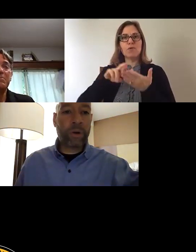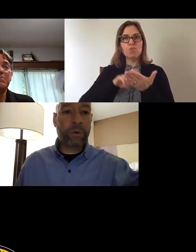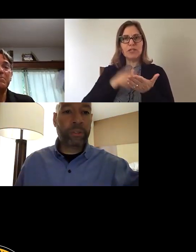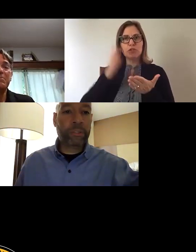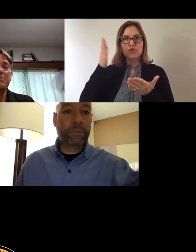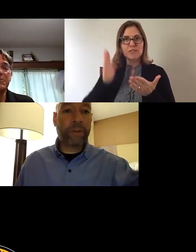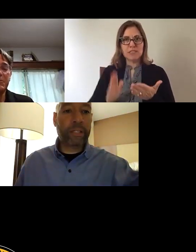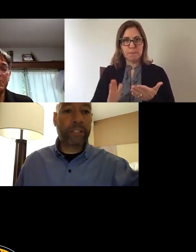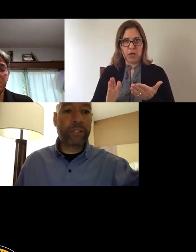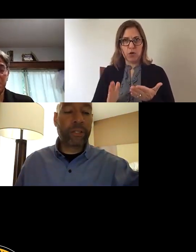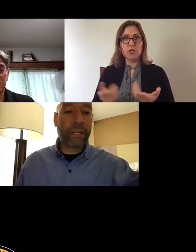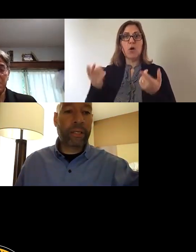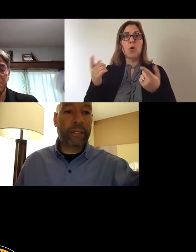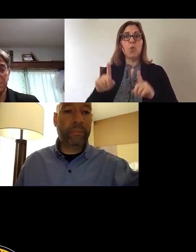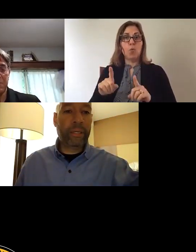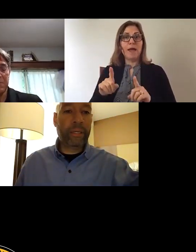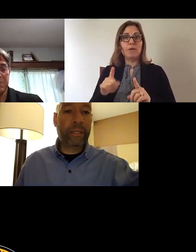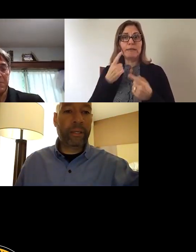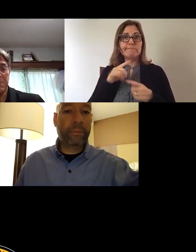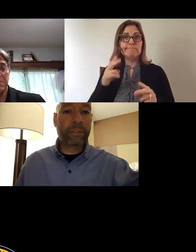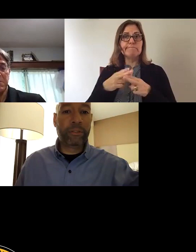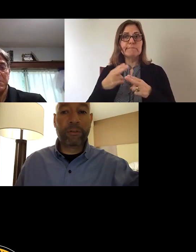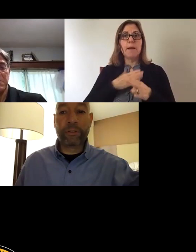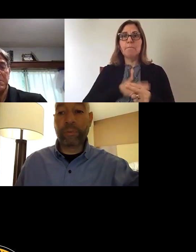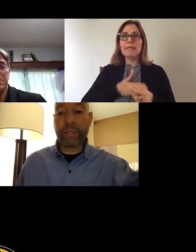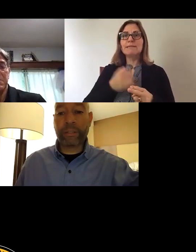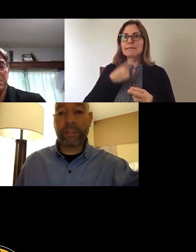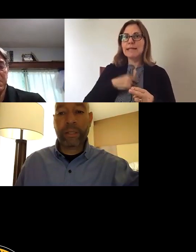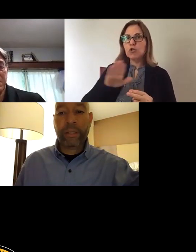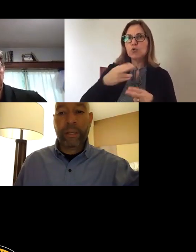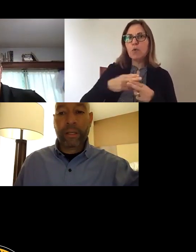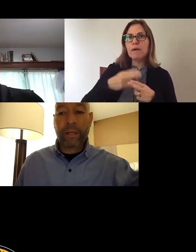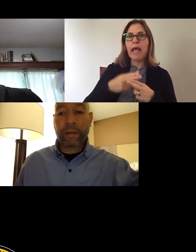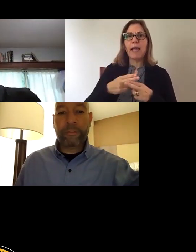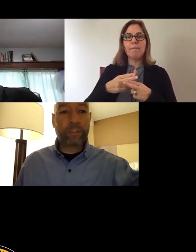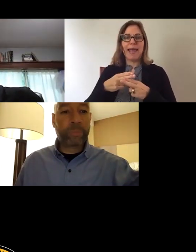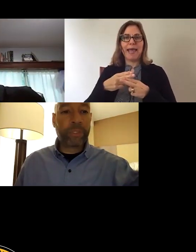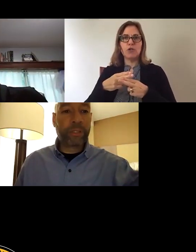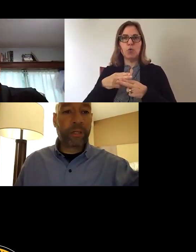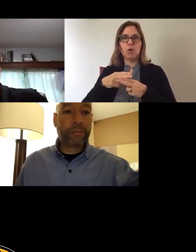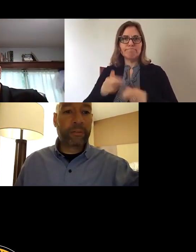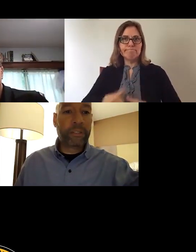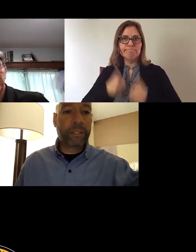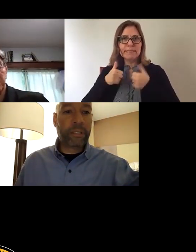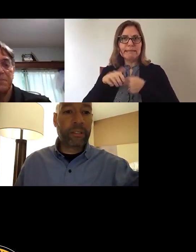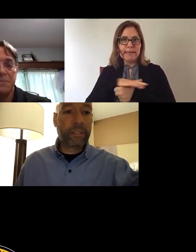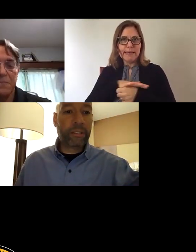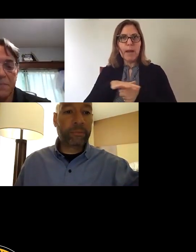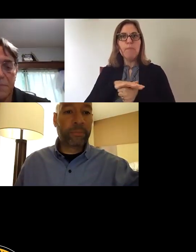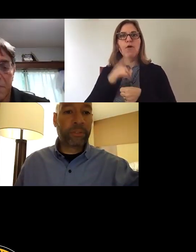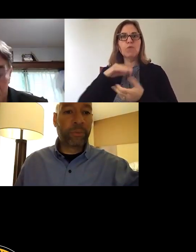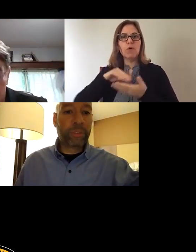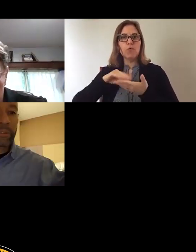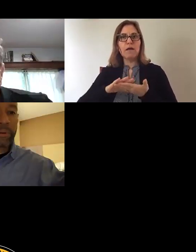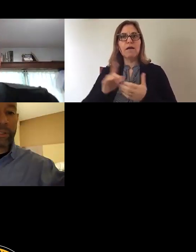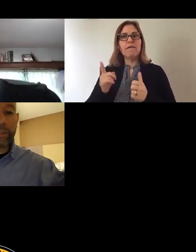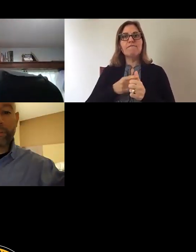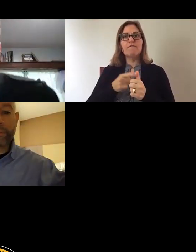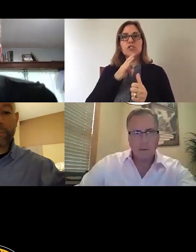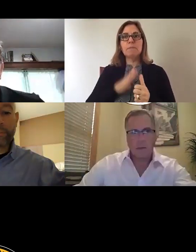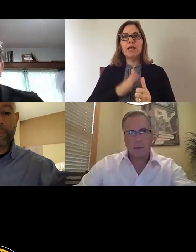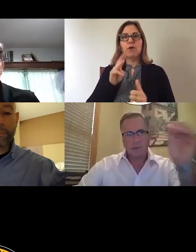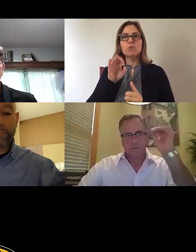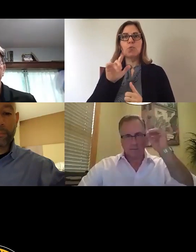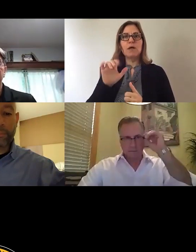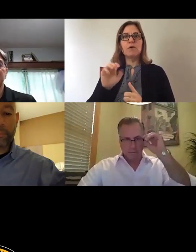once called, please provide your name and neighborhood for the record. Our first speaker of today is Mr. William Parker.